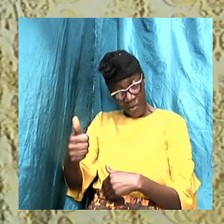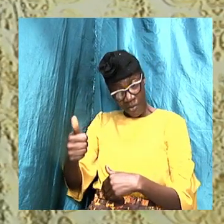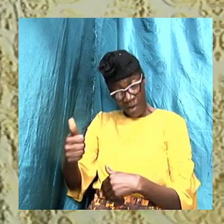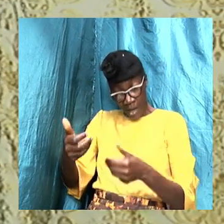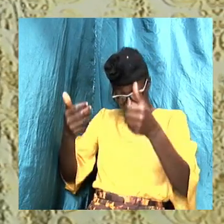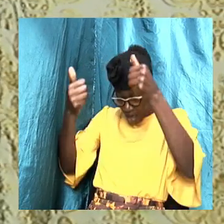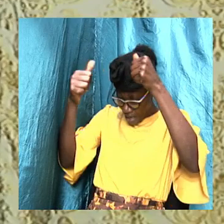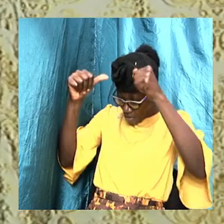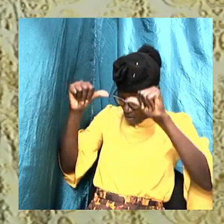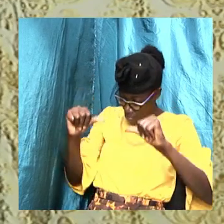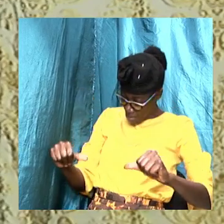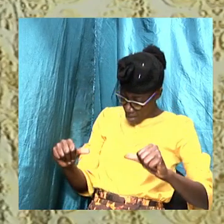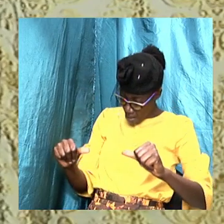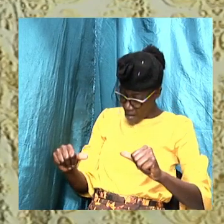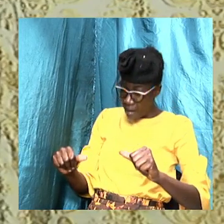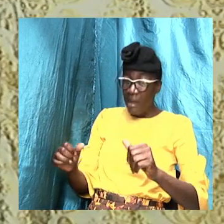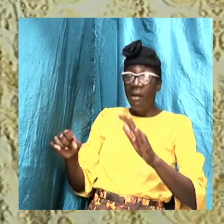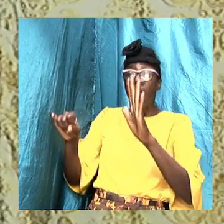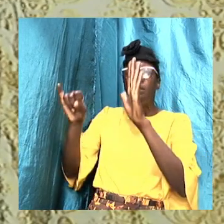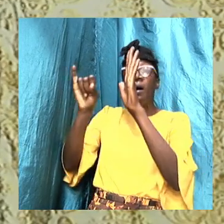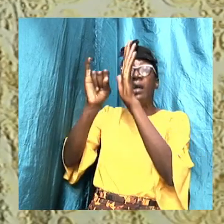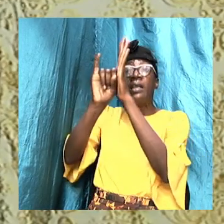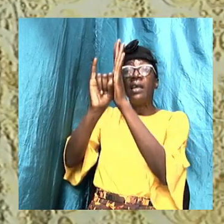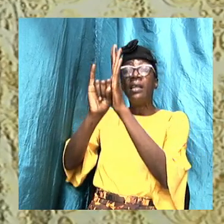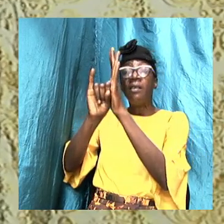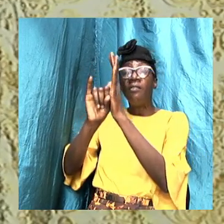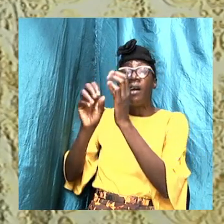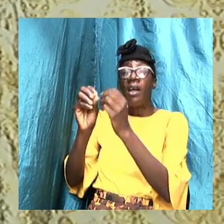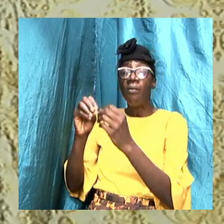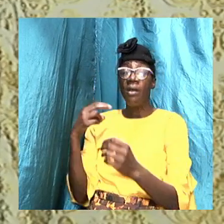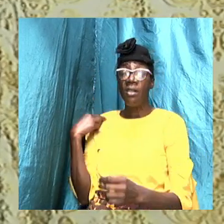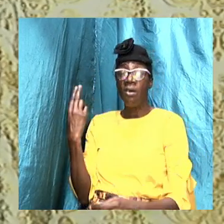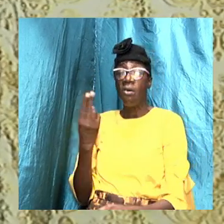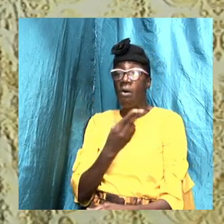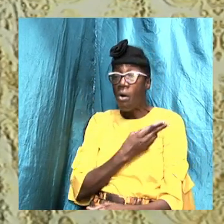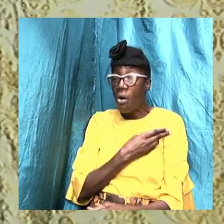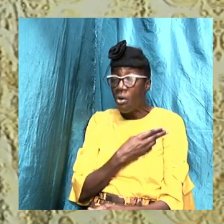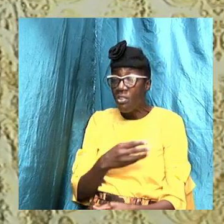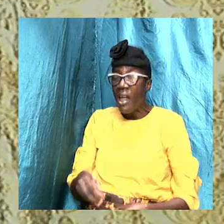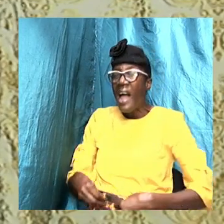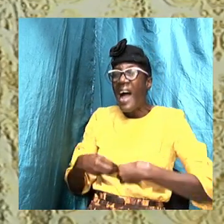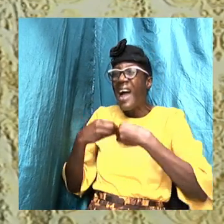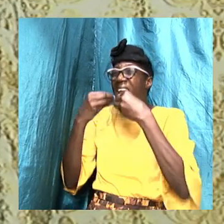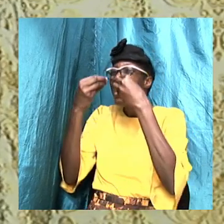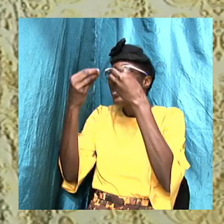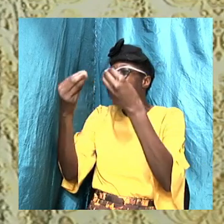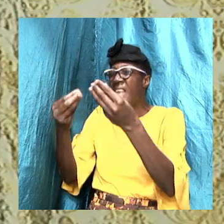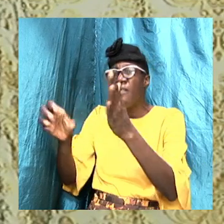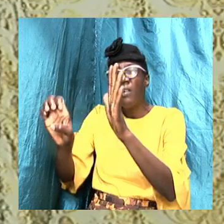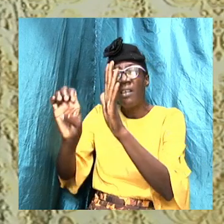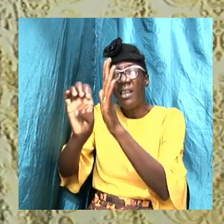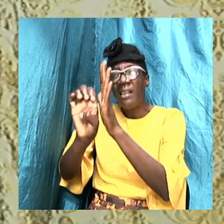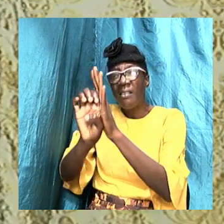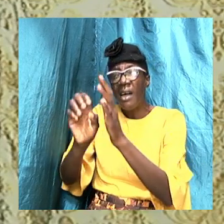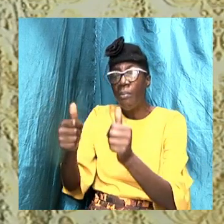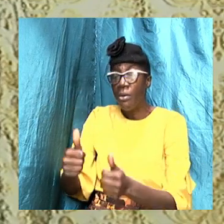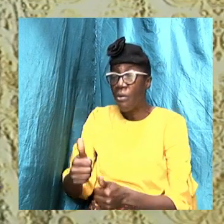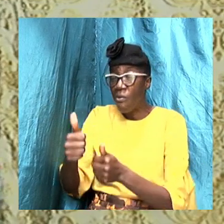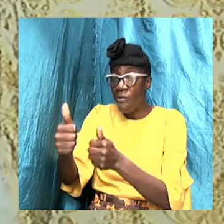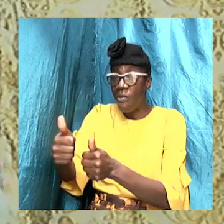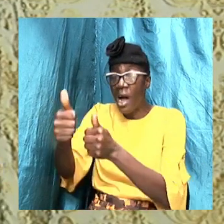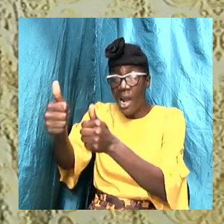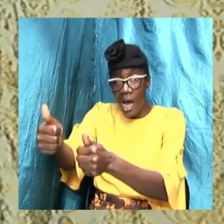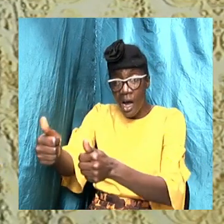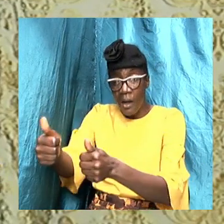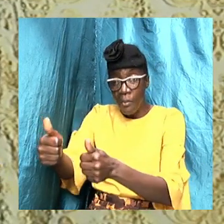obedience to be identified with us and gave us an example to follow. So Jesus, there